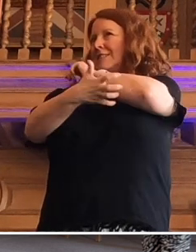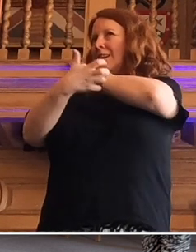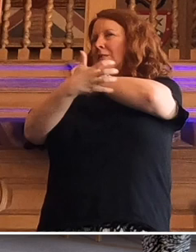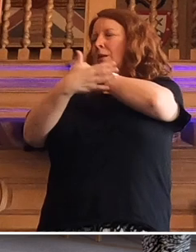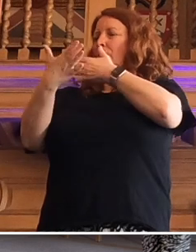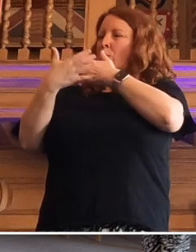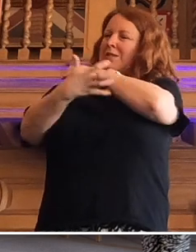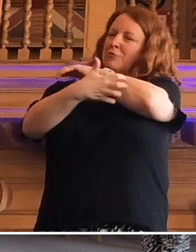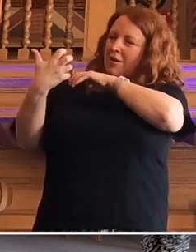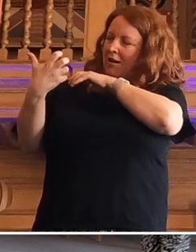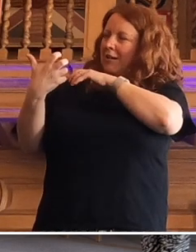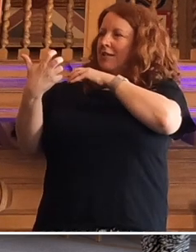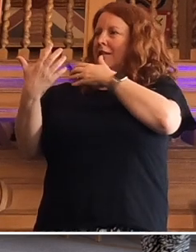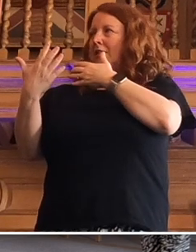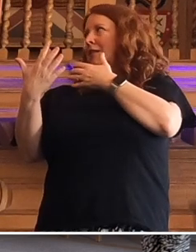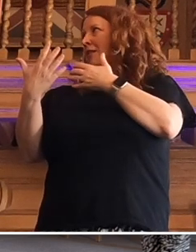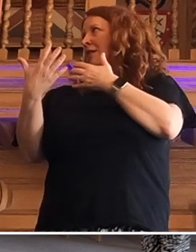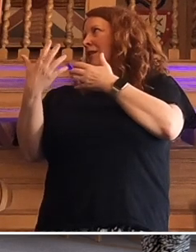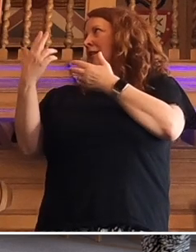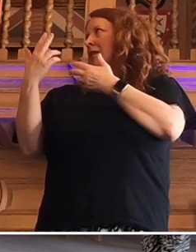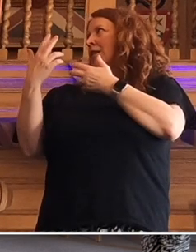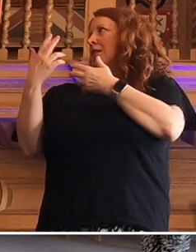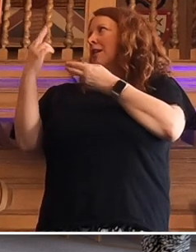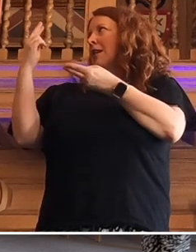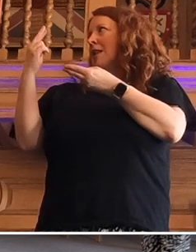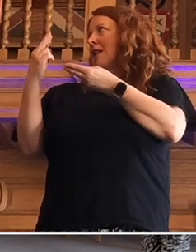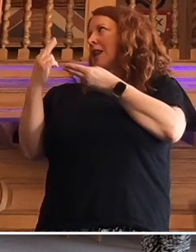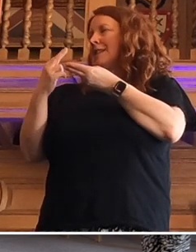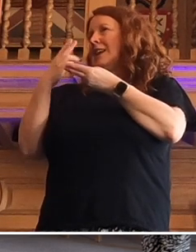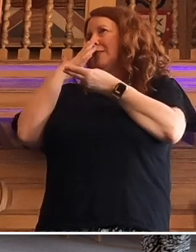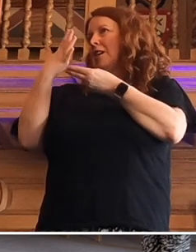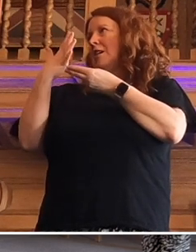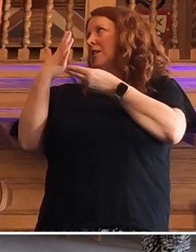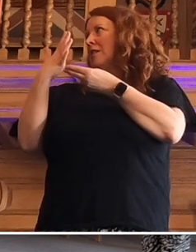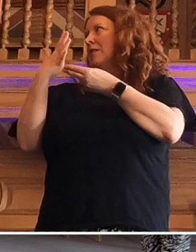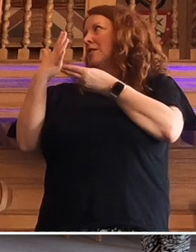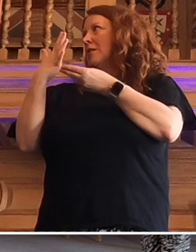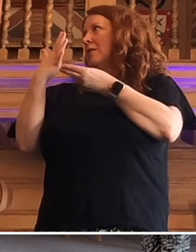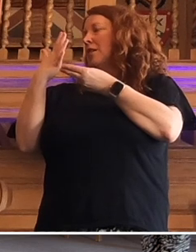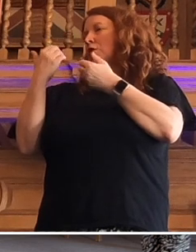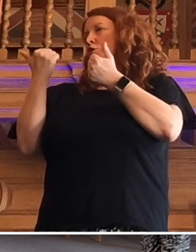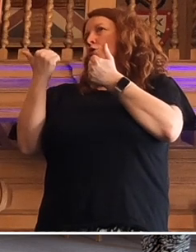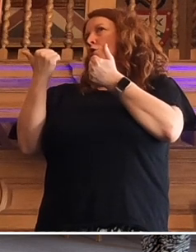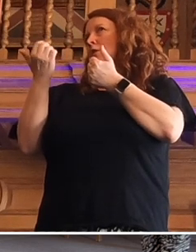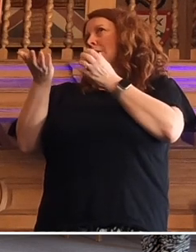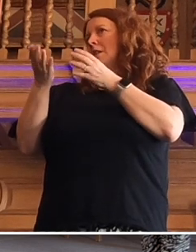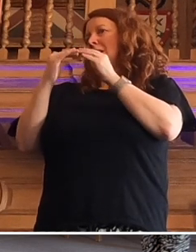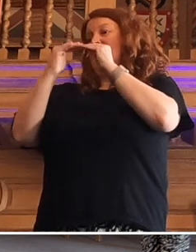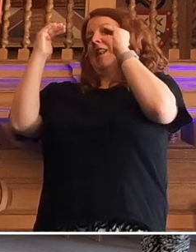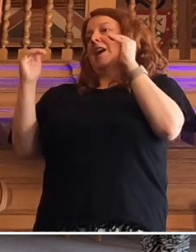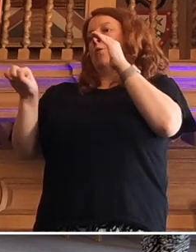deprivation, the smaller the percent of children age 5 having a good level of development.